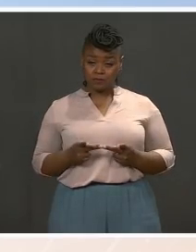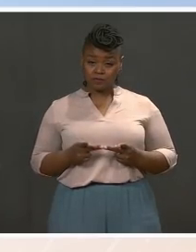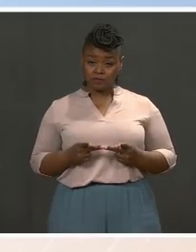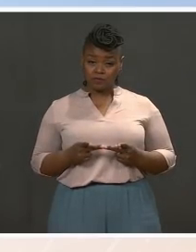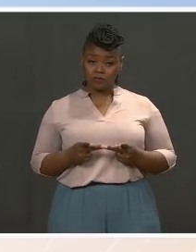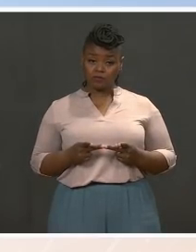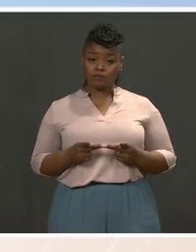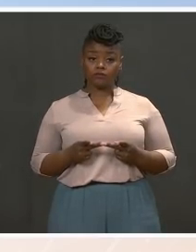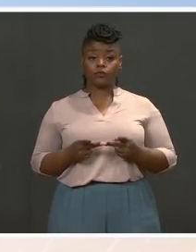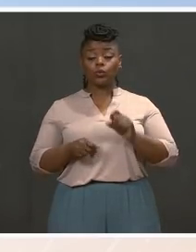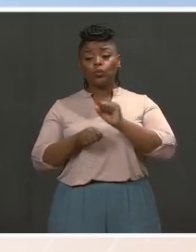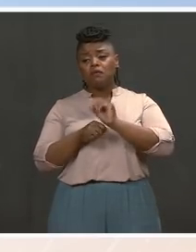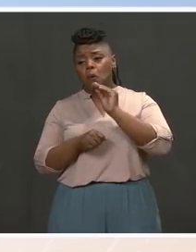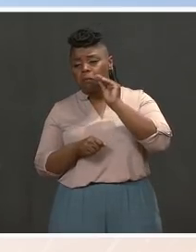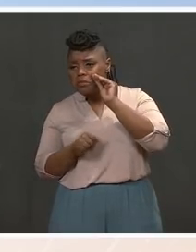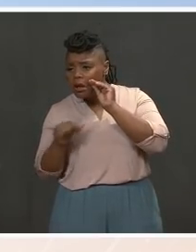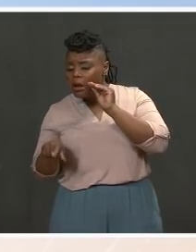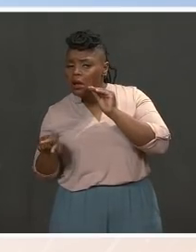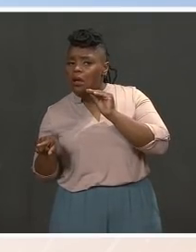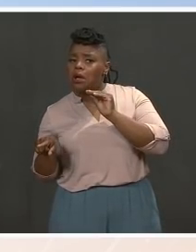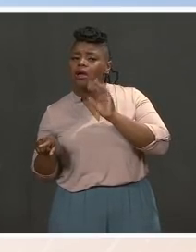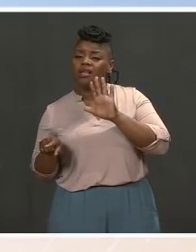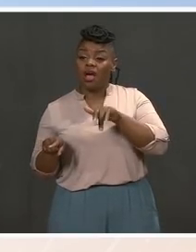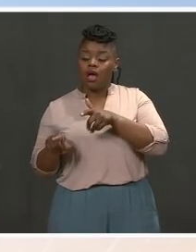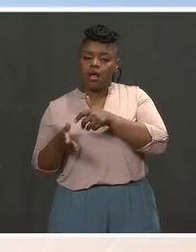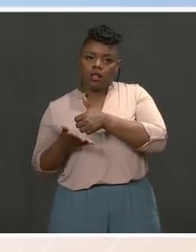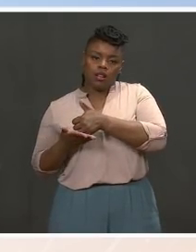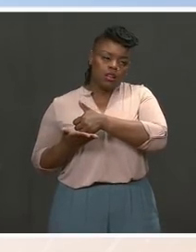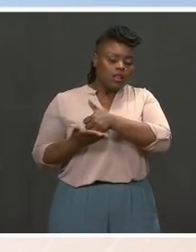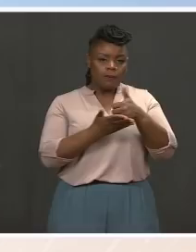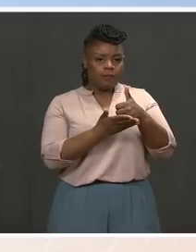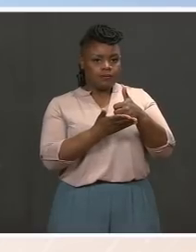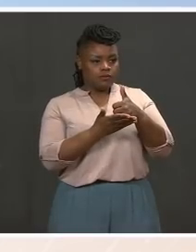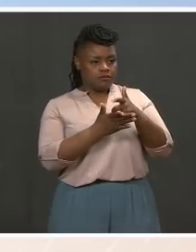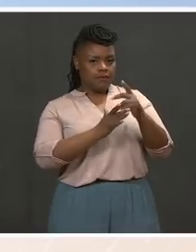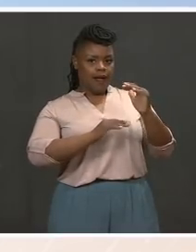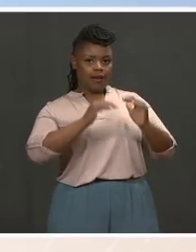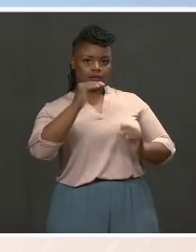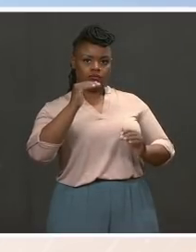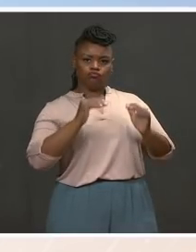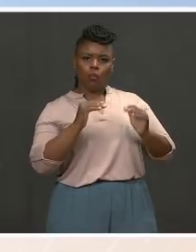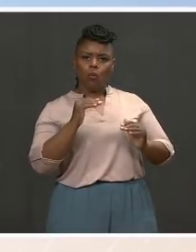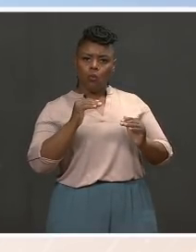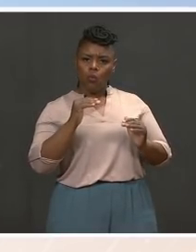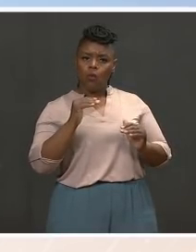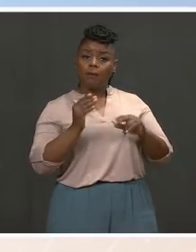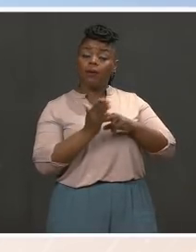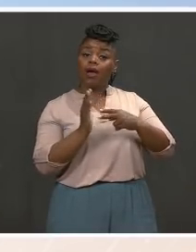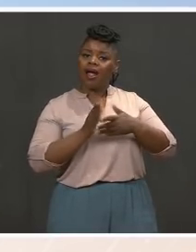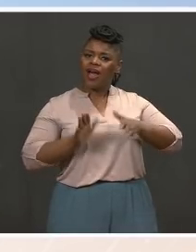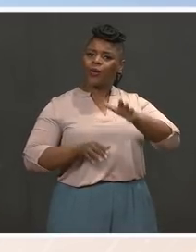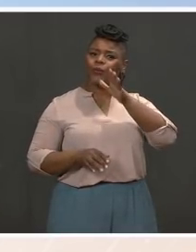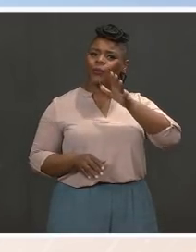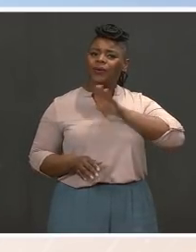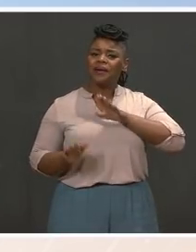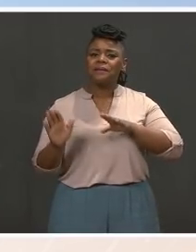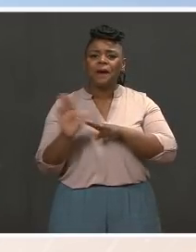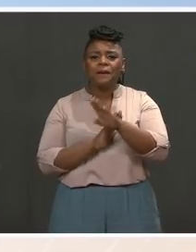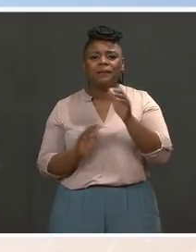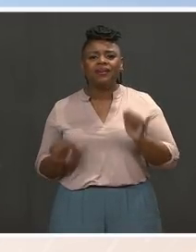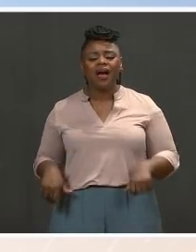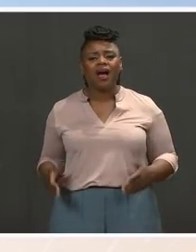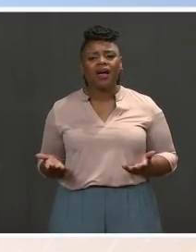responsibilities and job responsibilities. Claudia Golden at Harvard, for example, has found that the wage gap is smaller in occupations such as